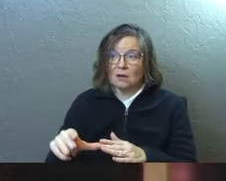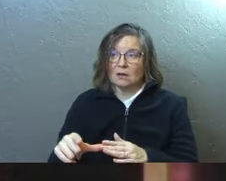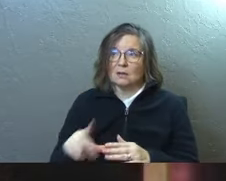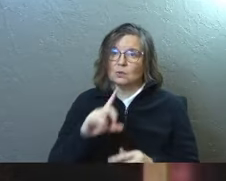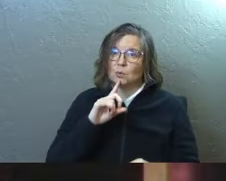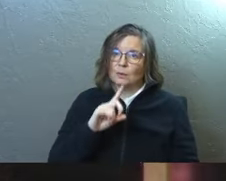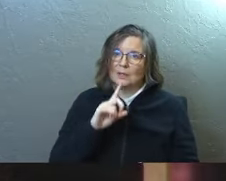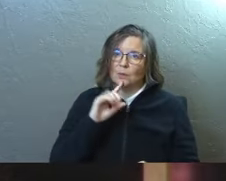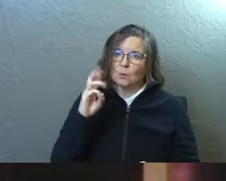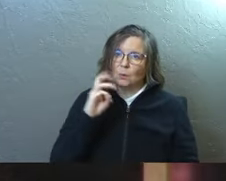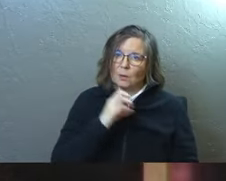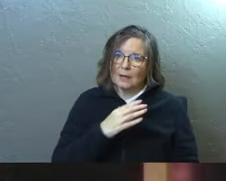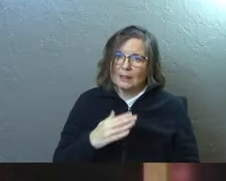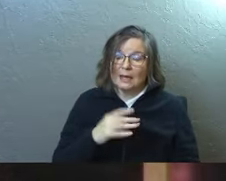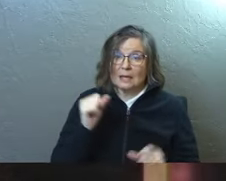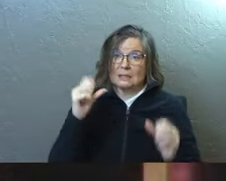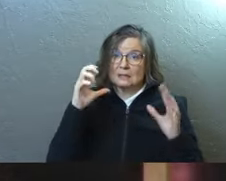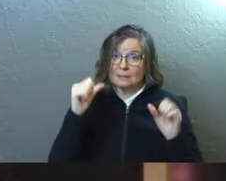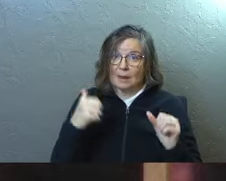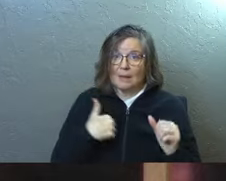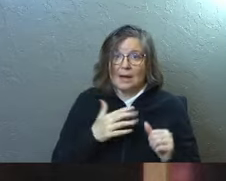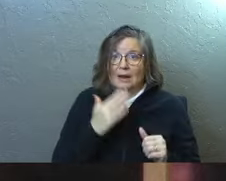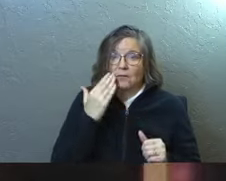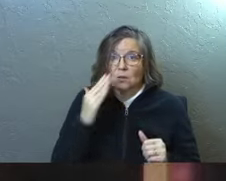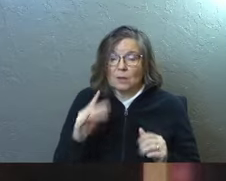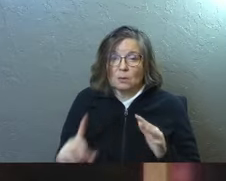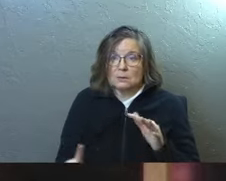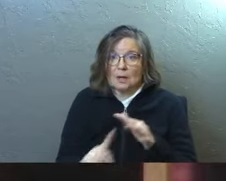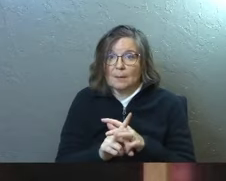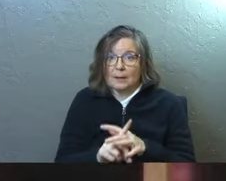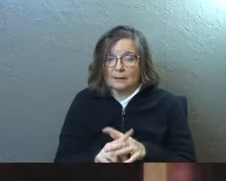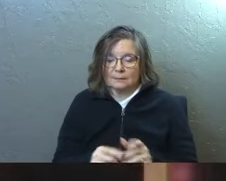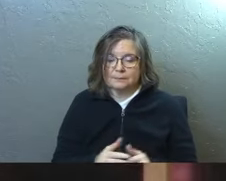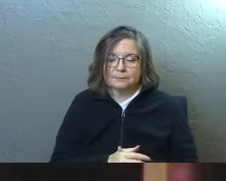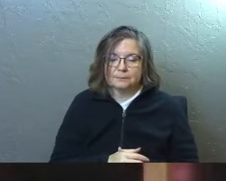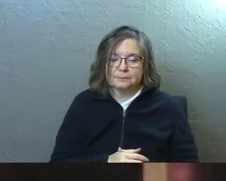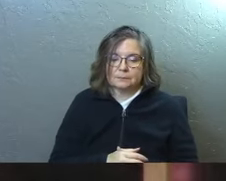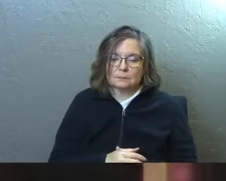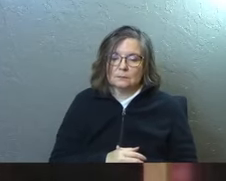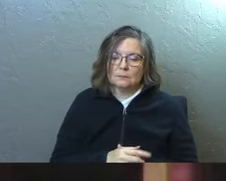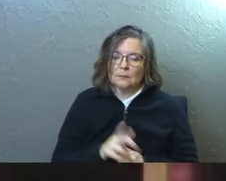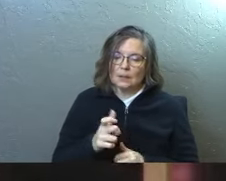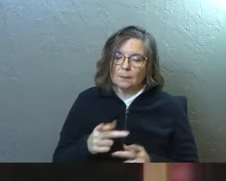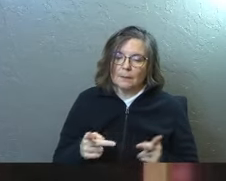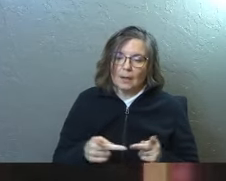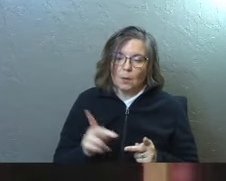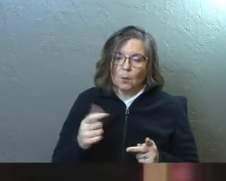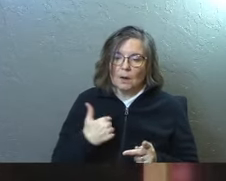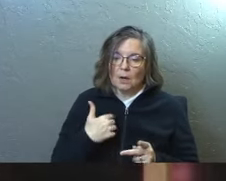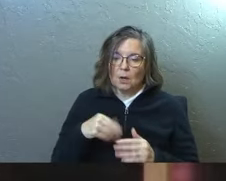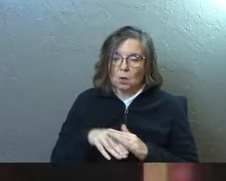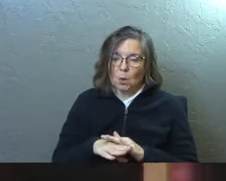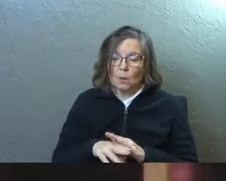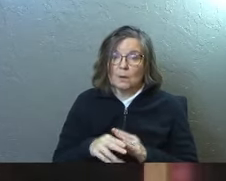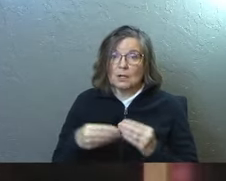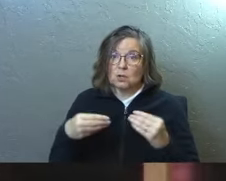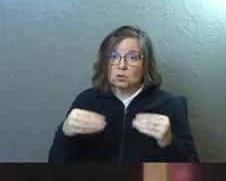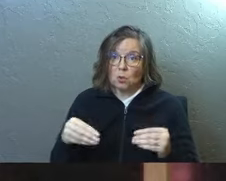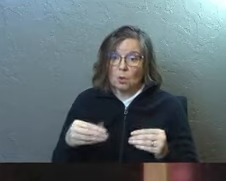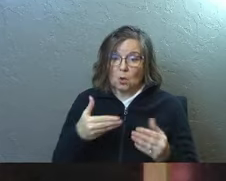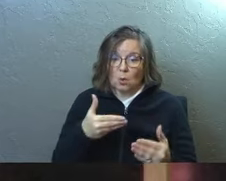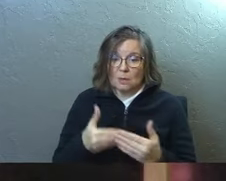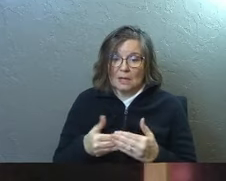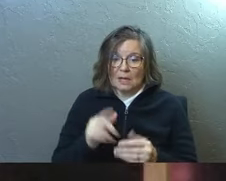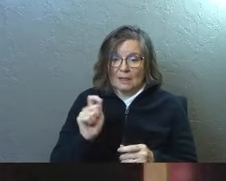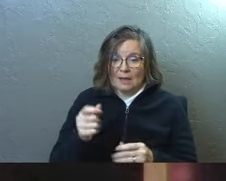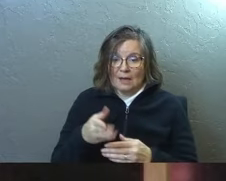And it was a really weird thing and it surprised me and I never knew it was coming. But there got to a point where I'd go into that store and I'd go